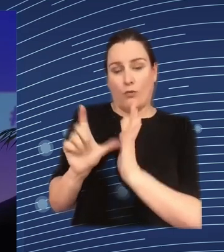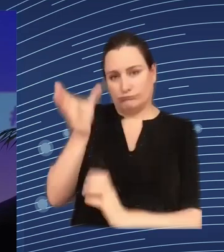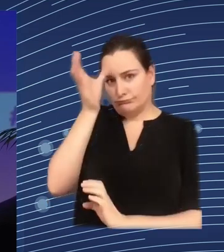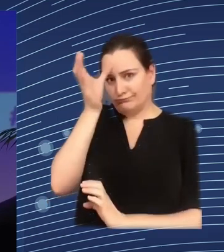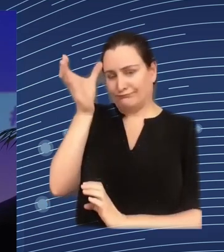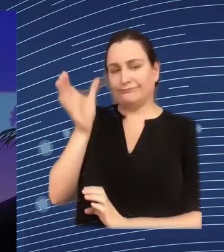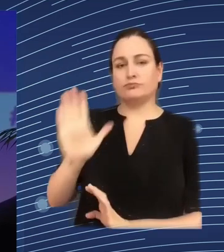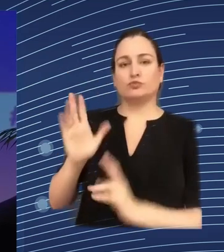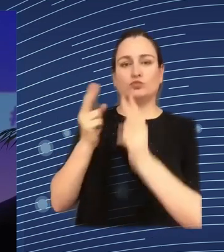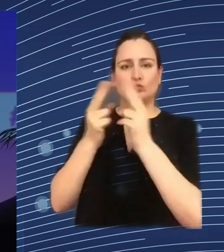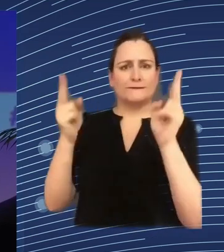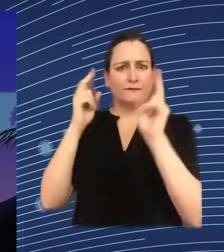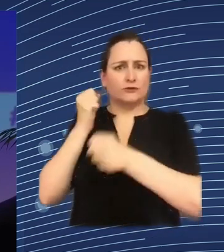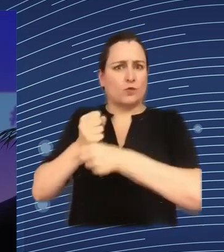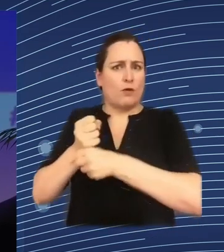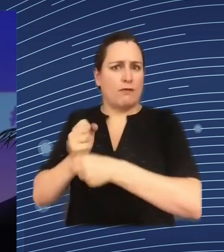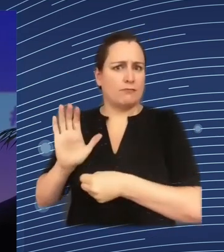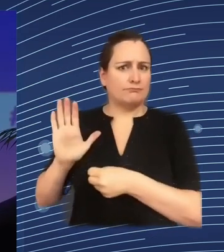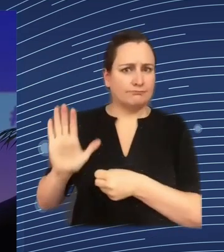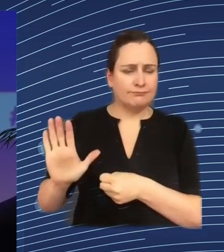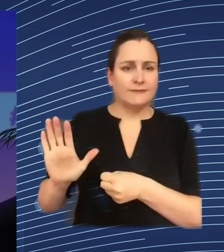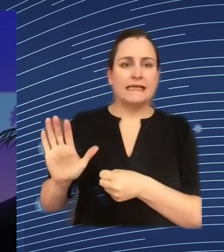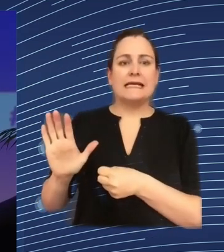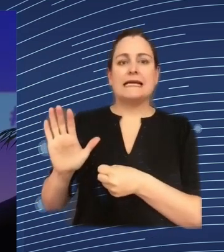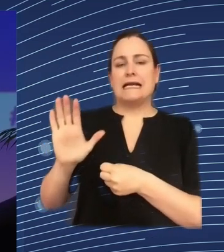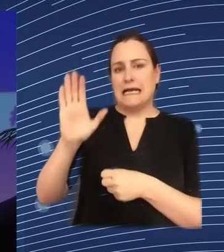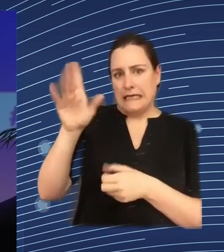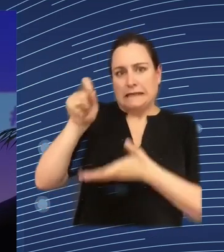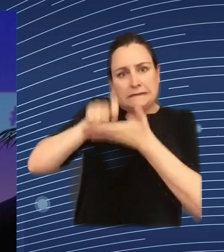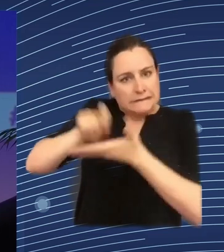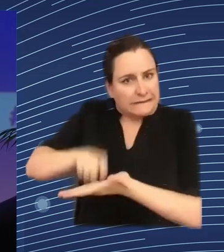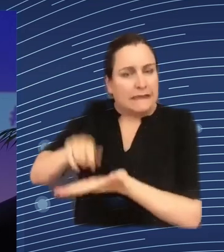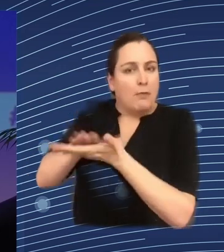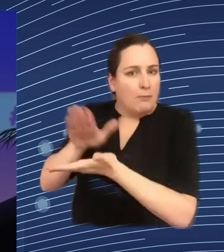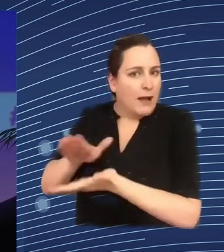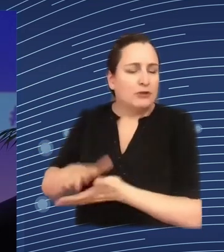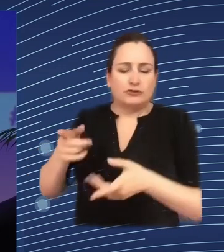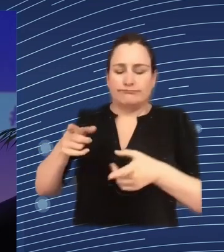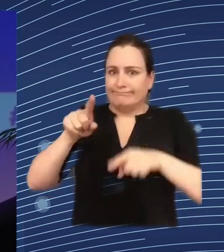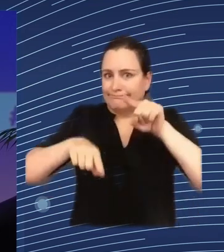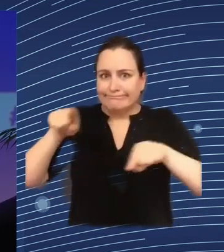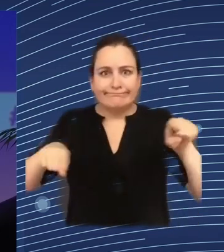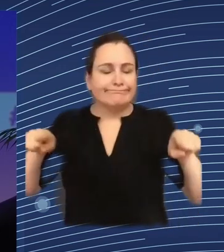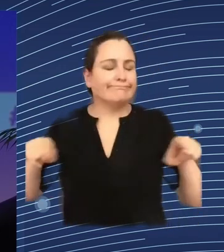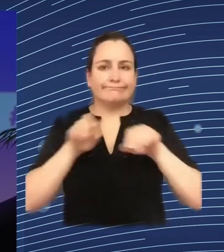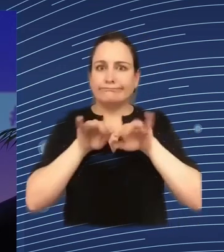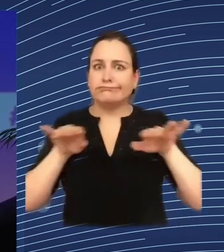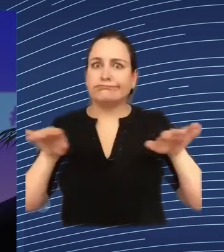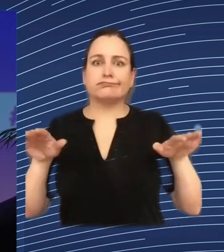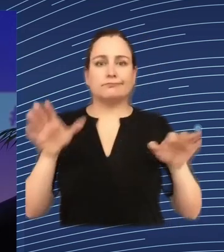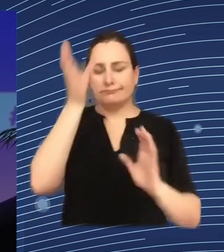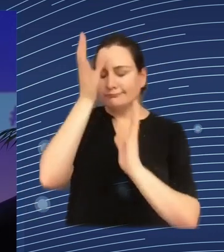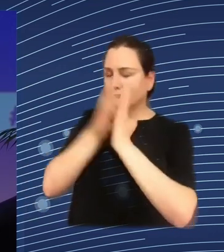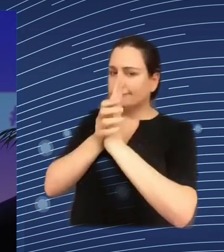university he's been the author of academic publications including on algorithmic management expert to the ILO commission